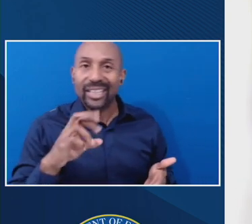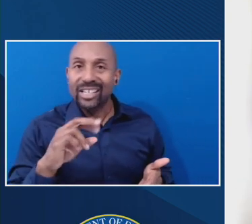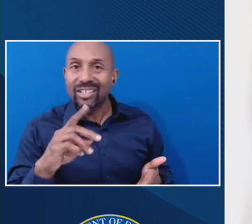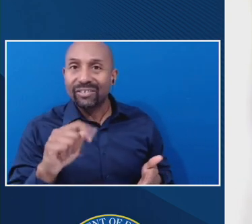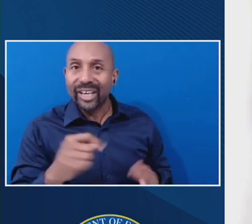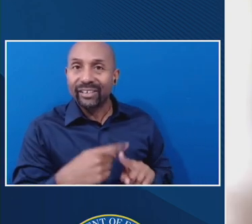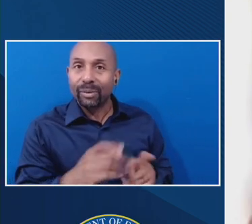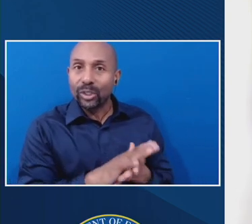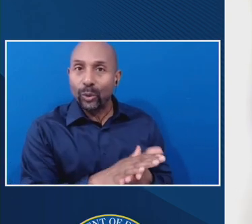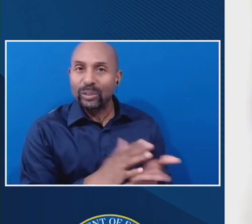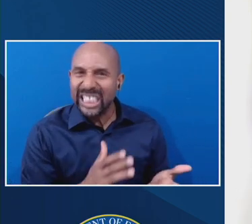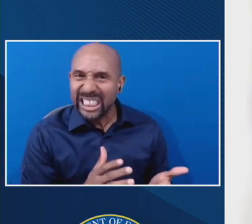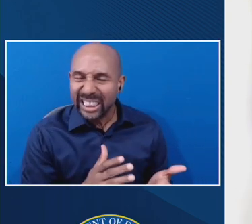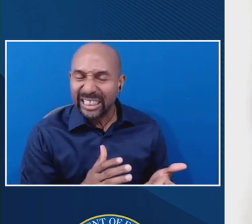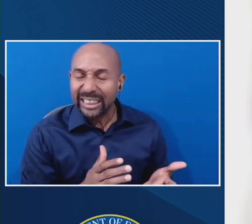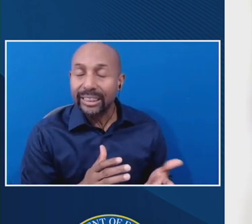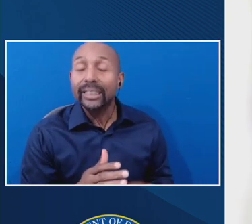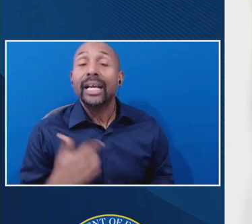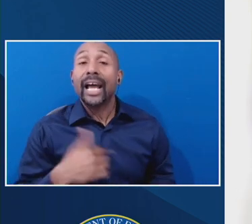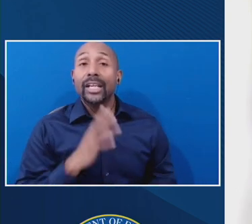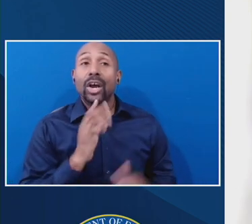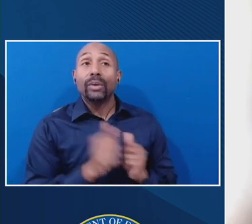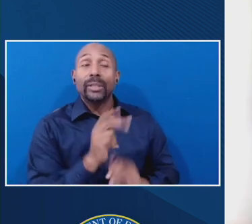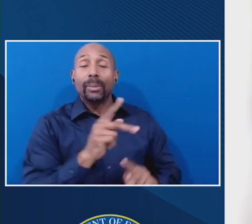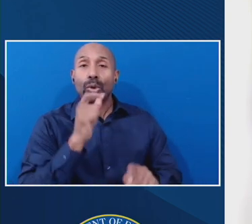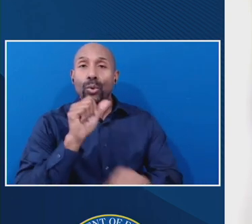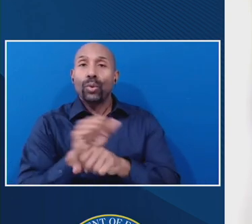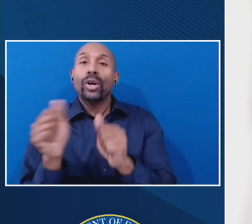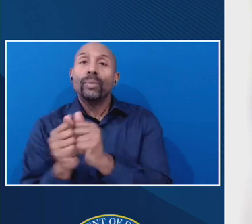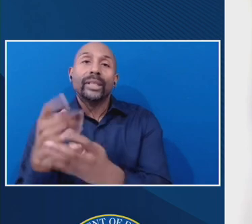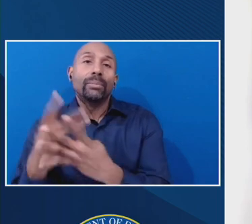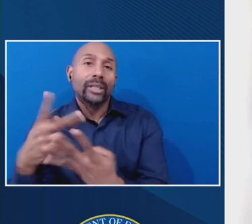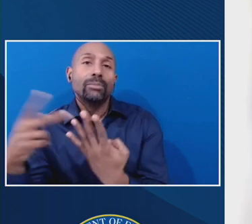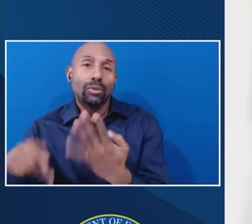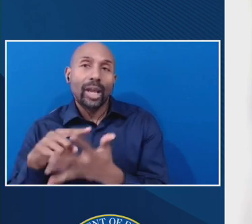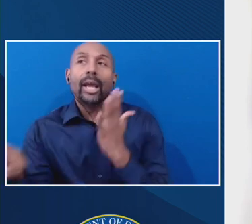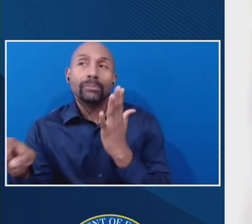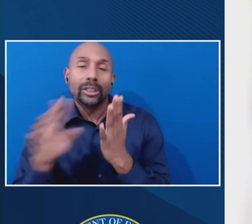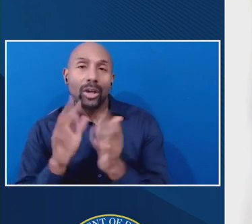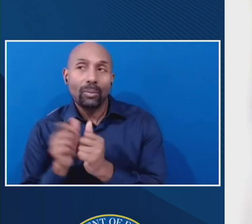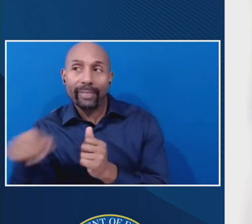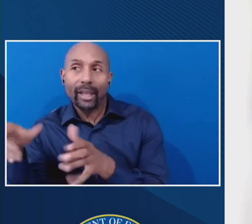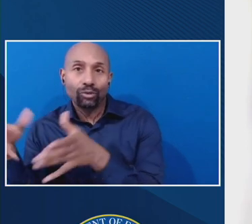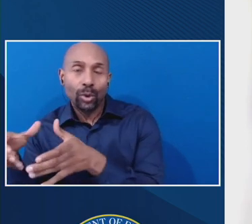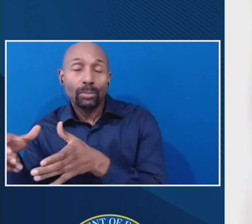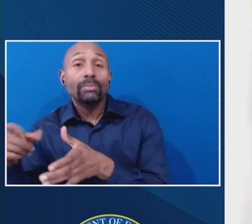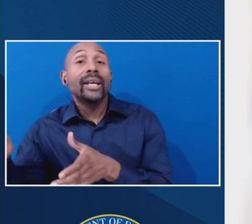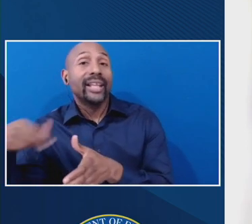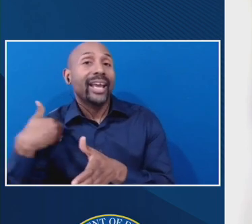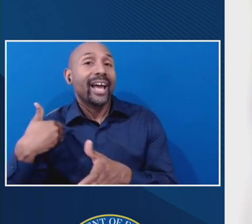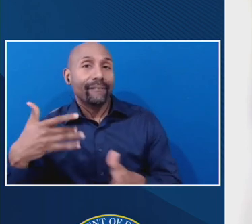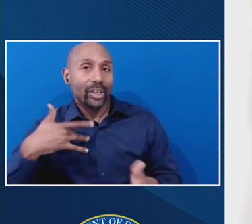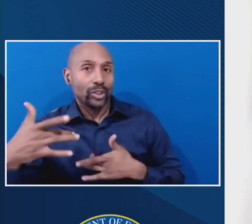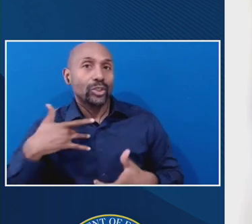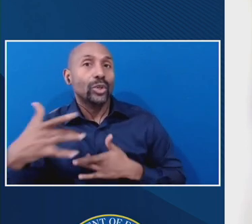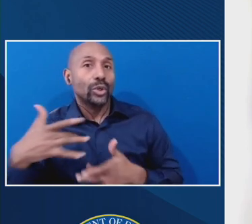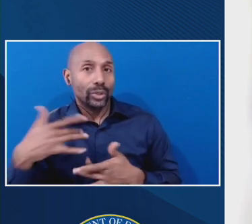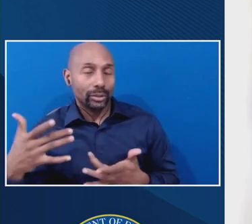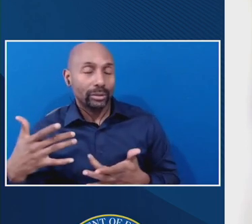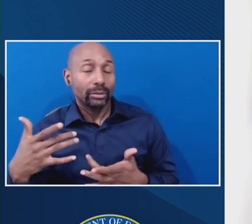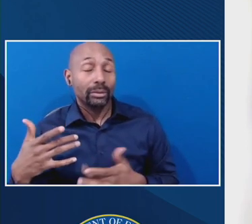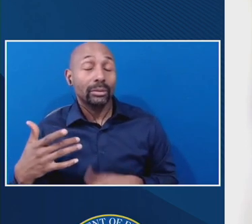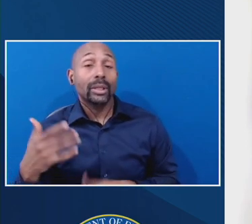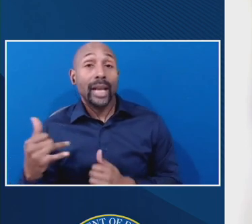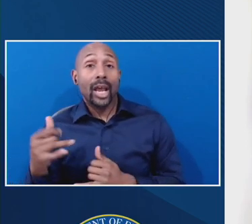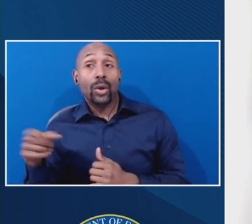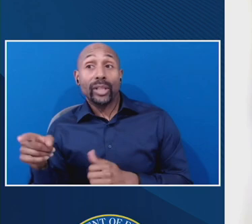folks that work with the prison, um, the prison programs and they have concerns that right now they work with a